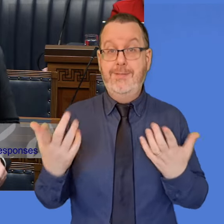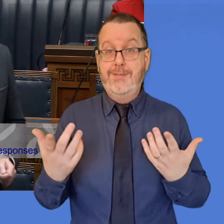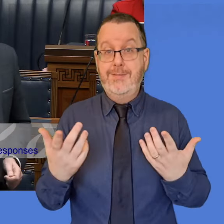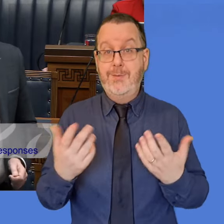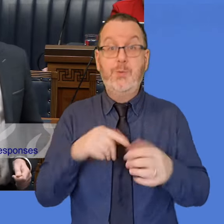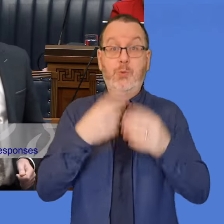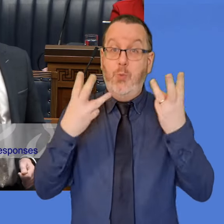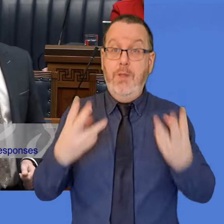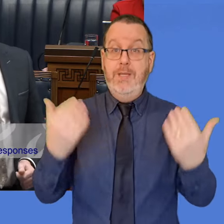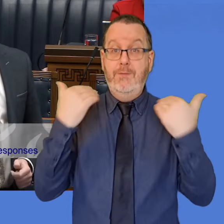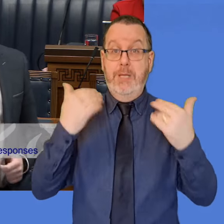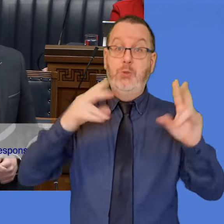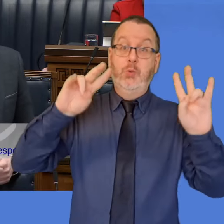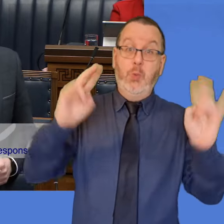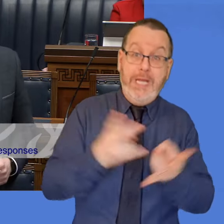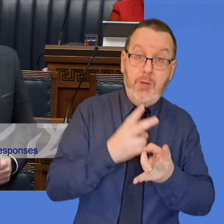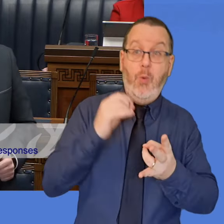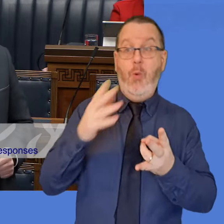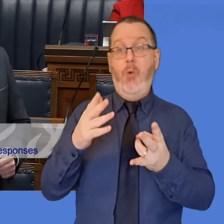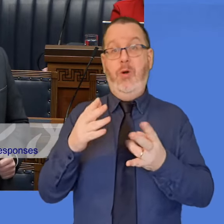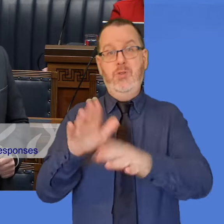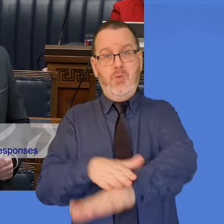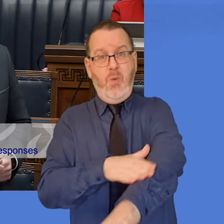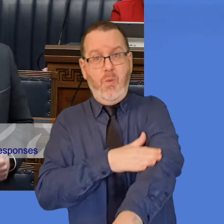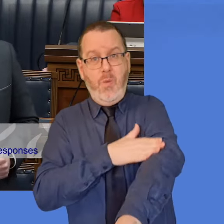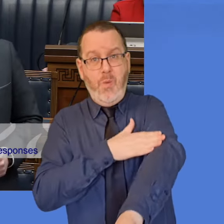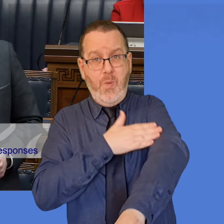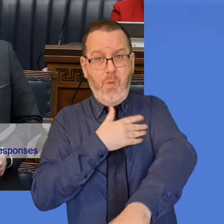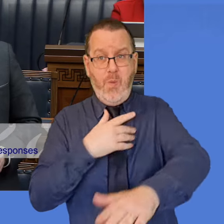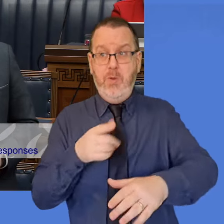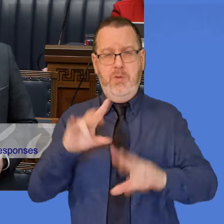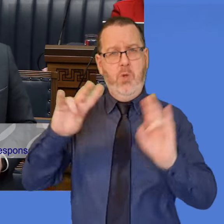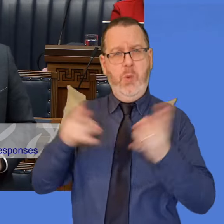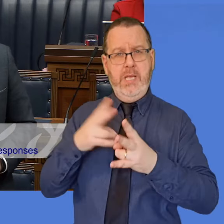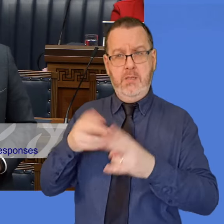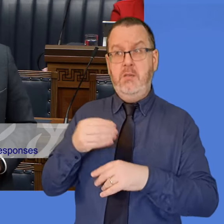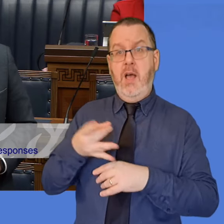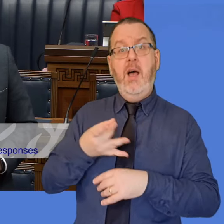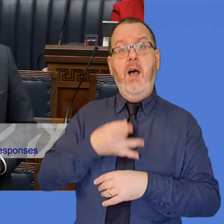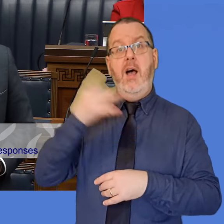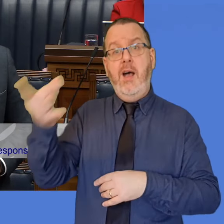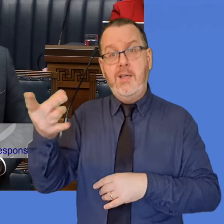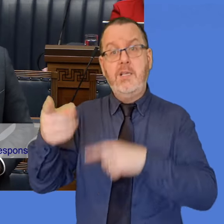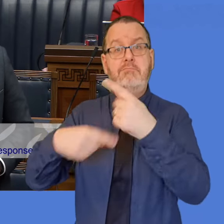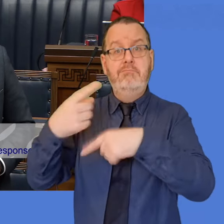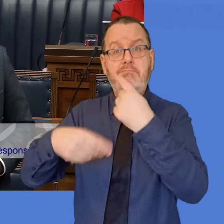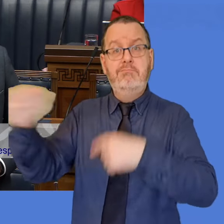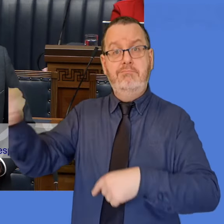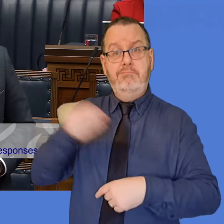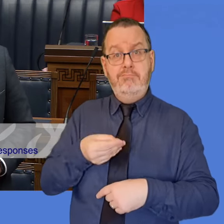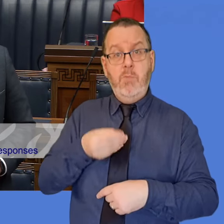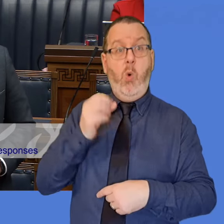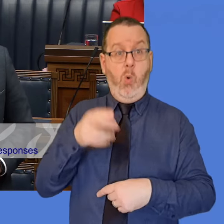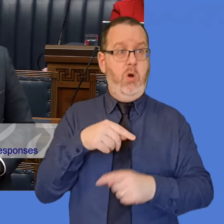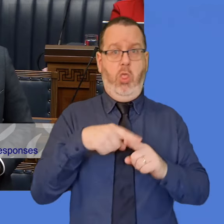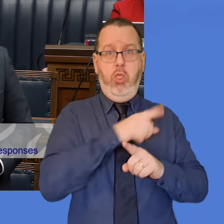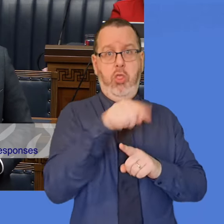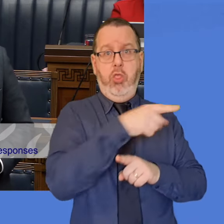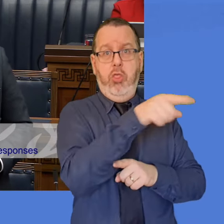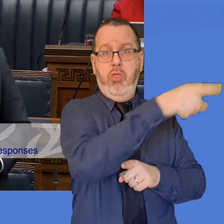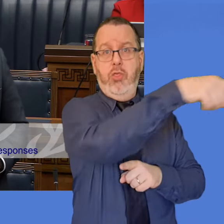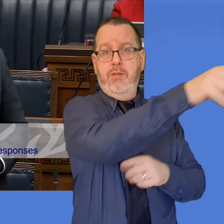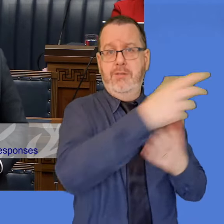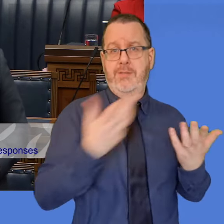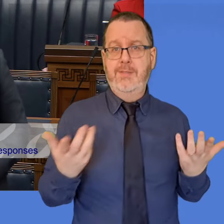Do you want the information as soon and as quickly as you can get it in the most efficient way, or do you want to go through that whole palaver in order to get it?